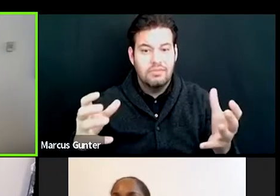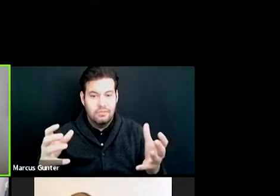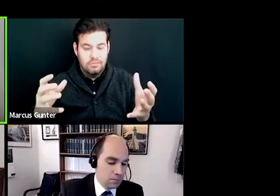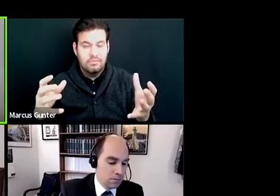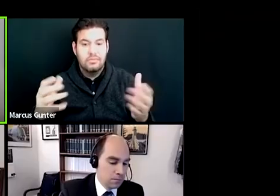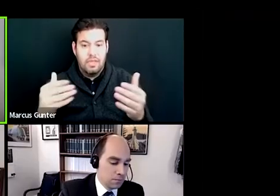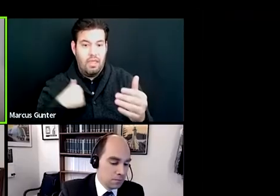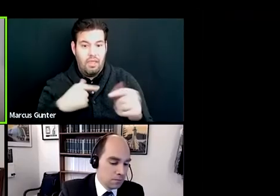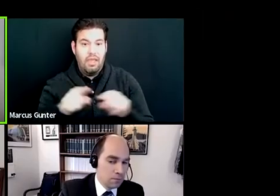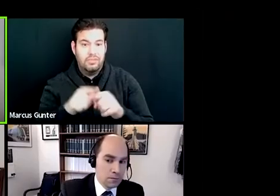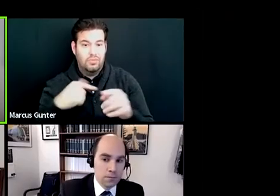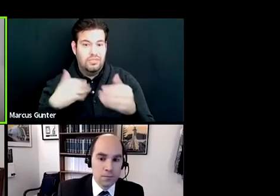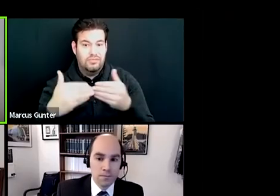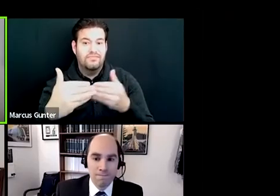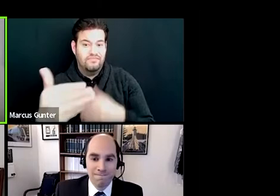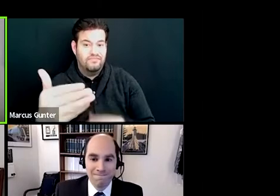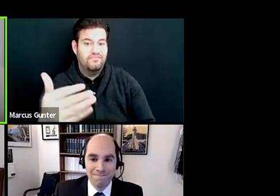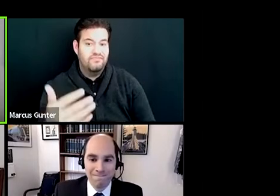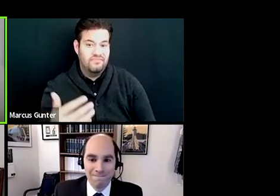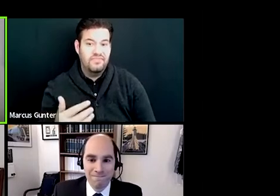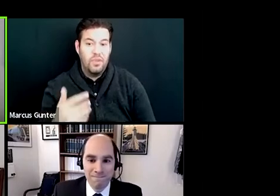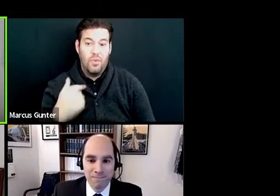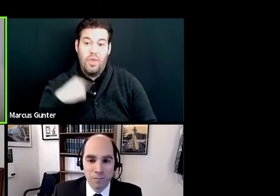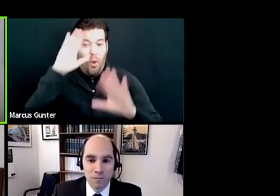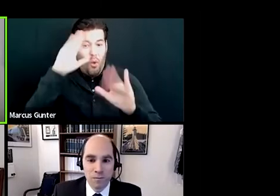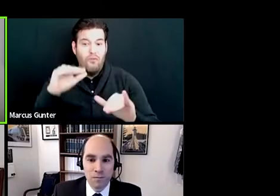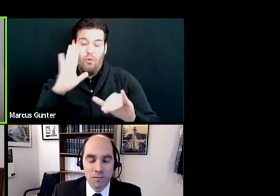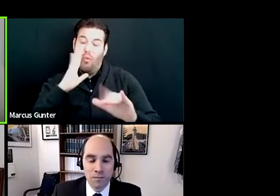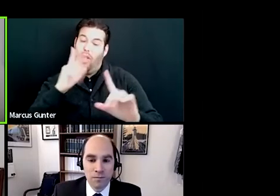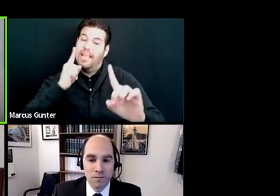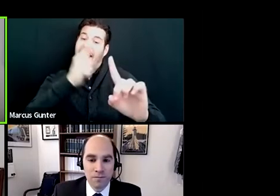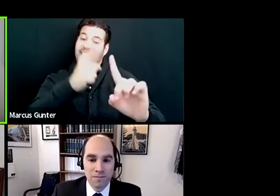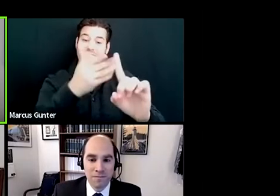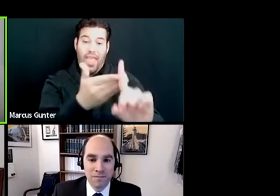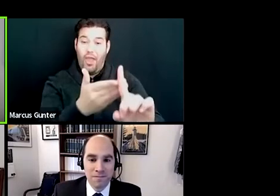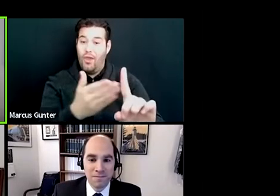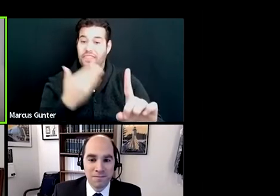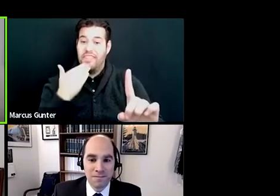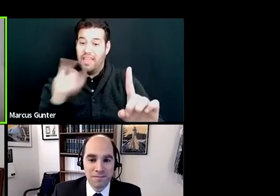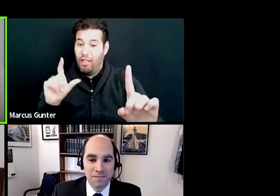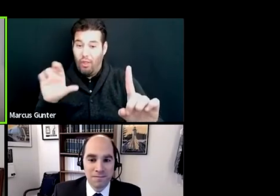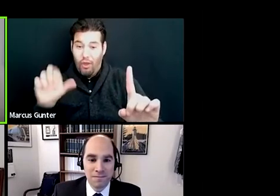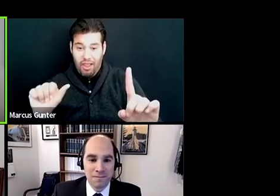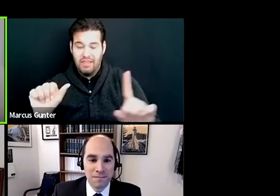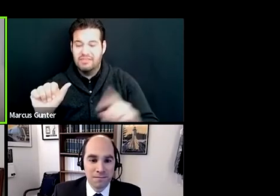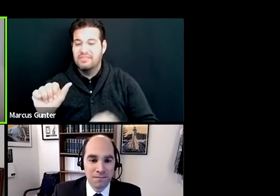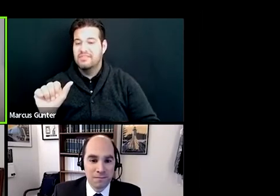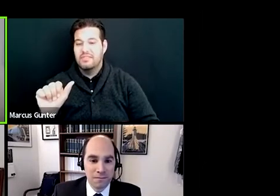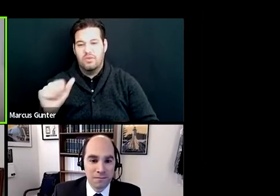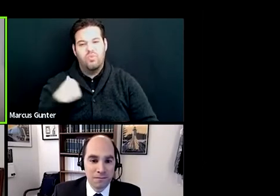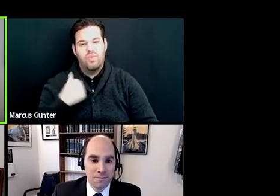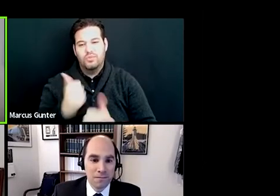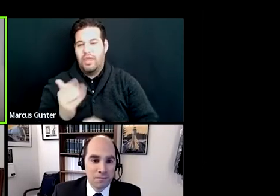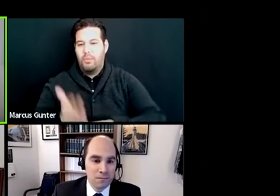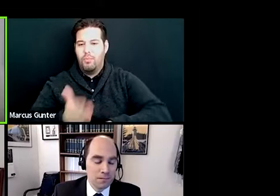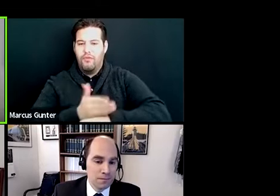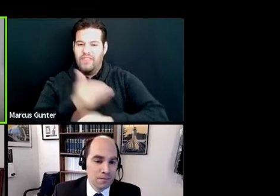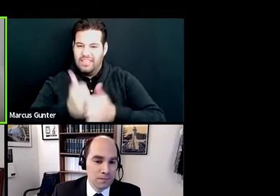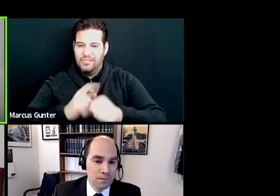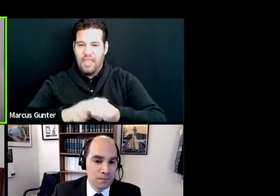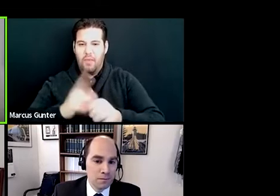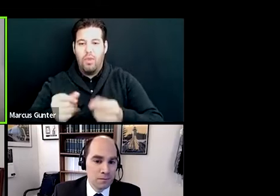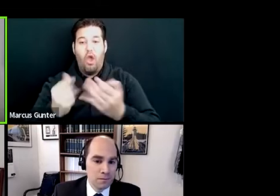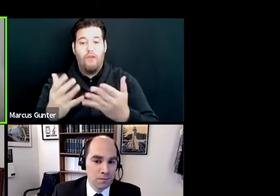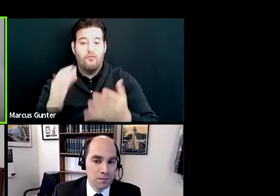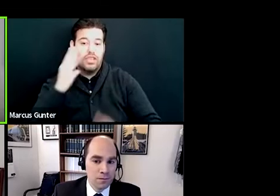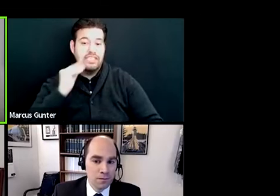forward. So, um, we're hopeful to get there. Thank you, Laura. And, um, we try to improve each time we offer the